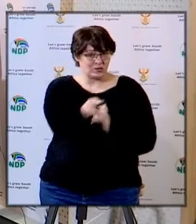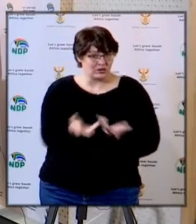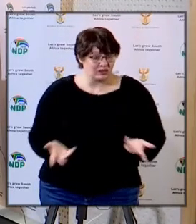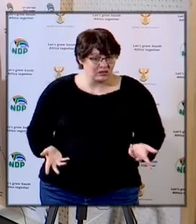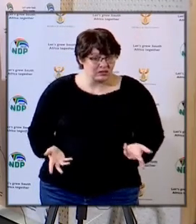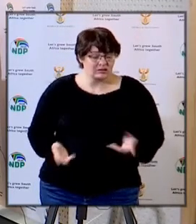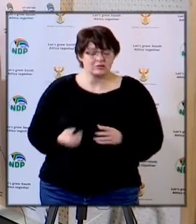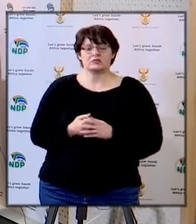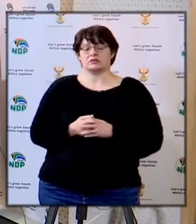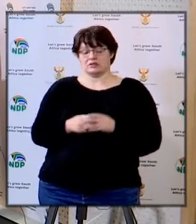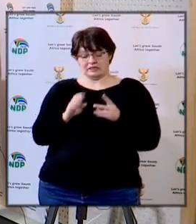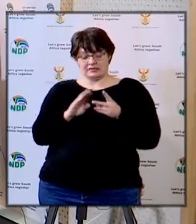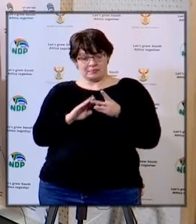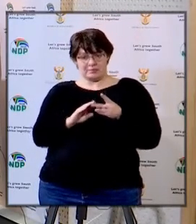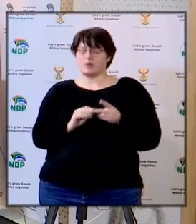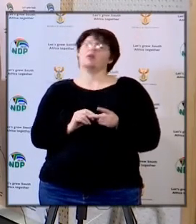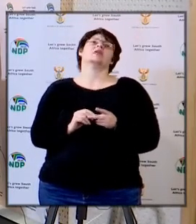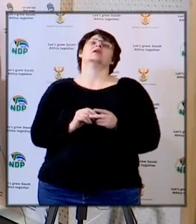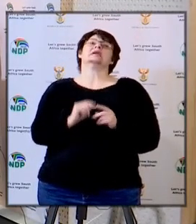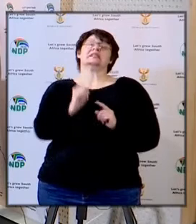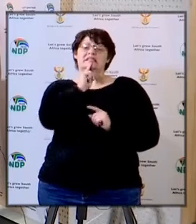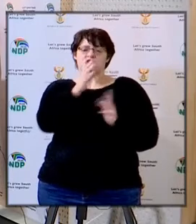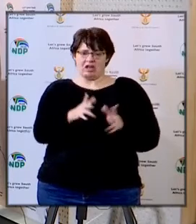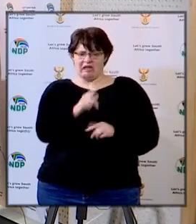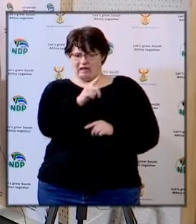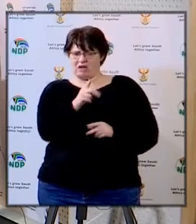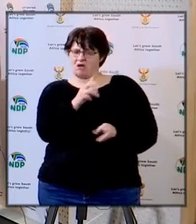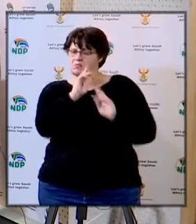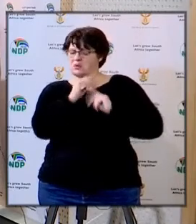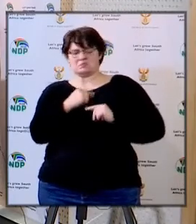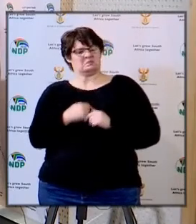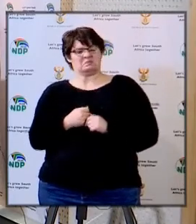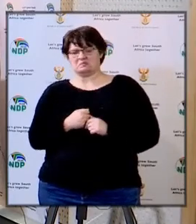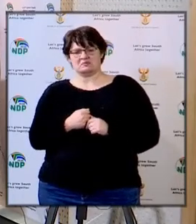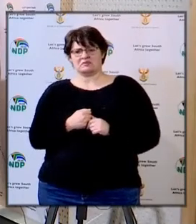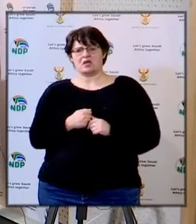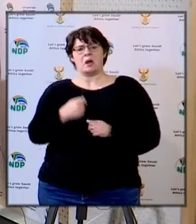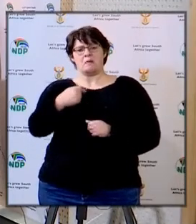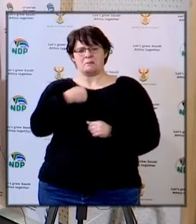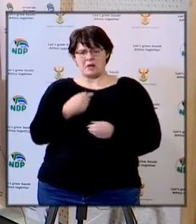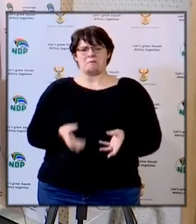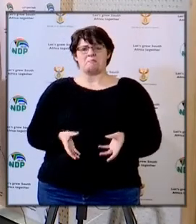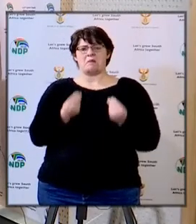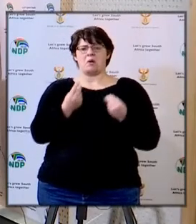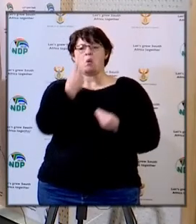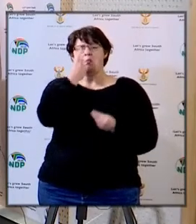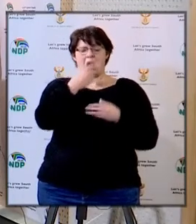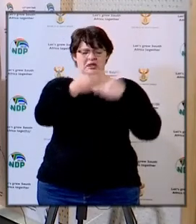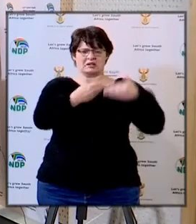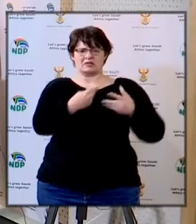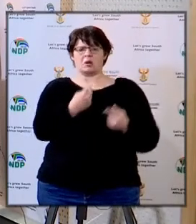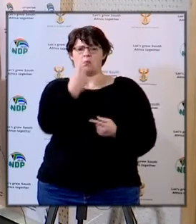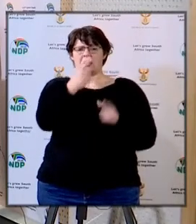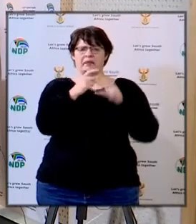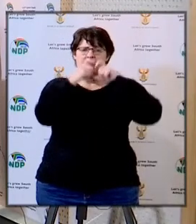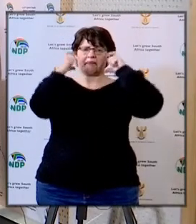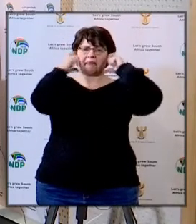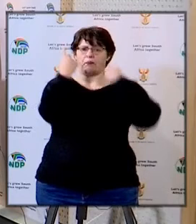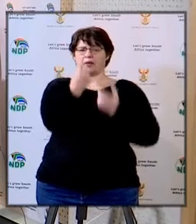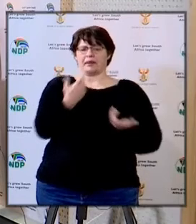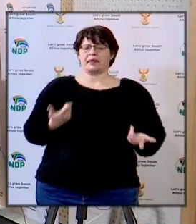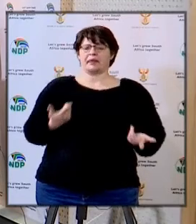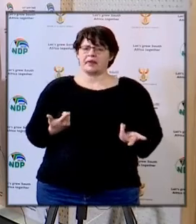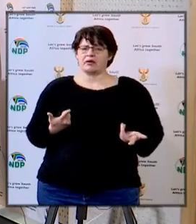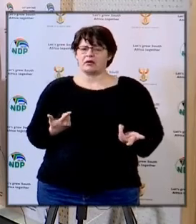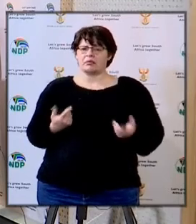also saying there are reports by teachers that some schools received only one paper towel and cloth mask